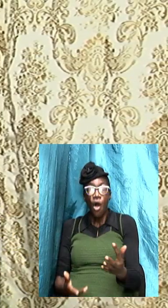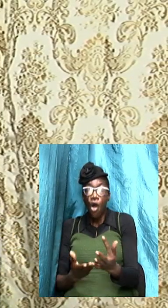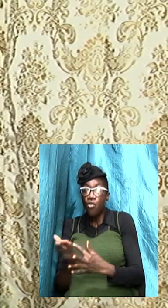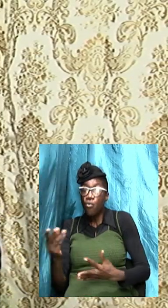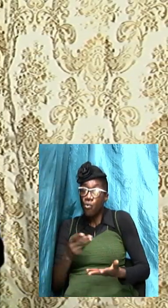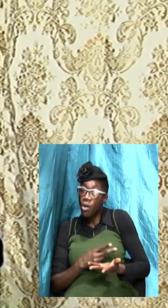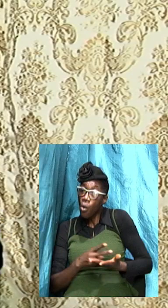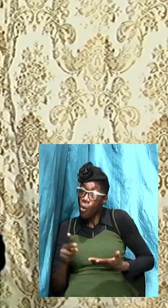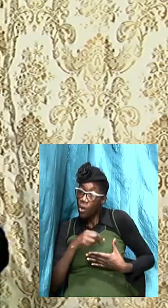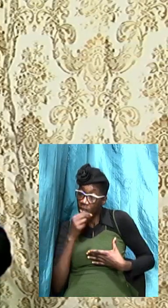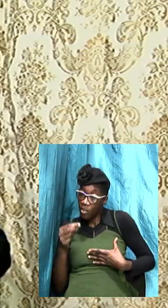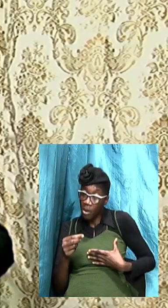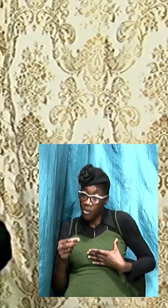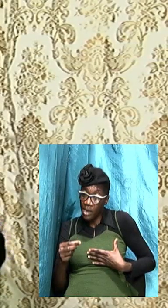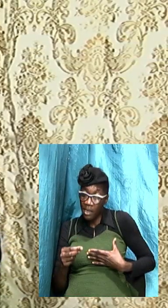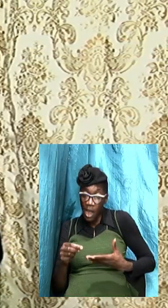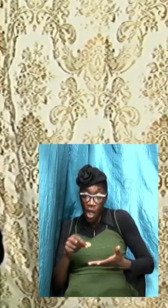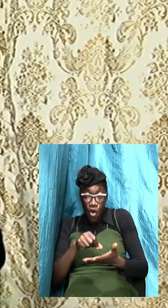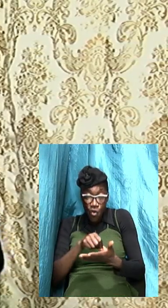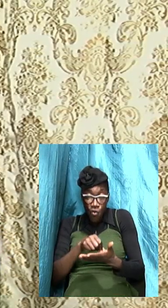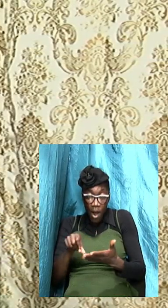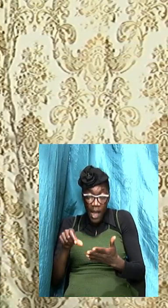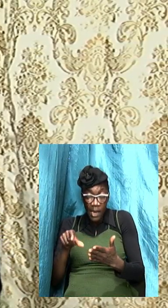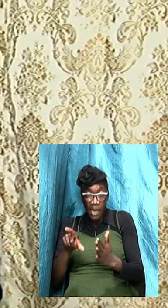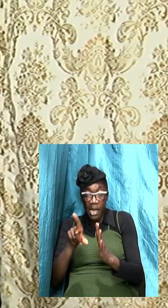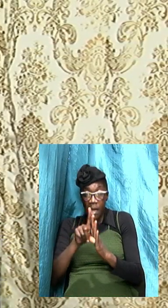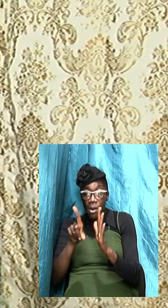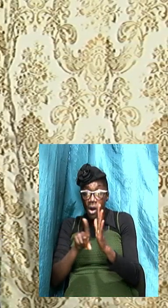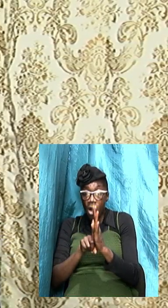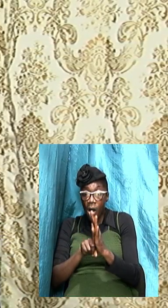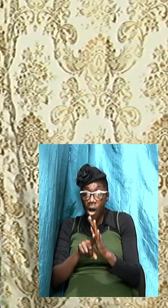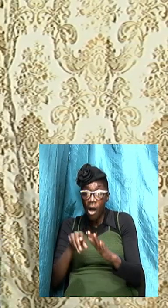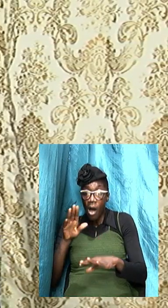Ghost has written his law on the tables of our hearts